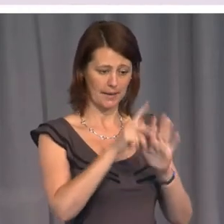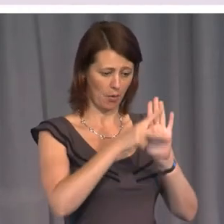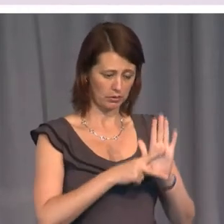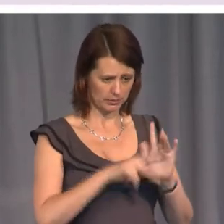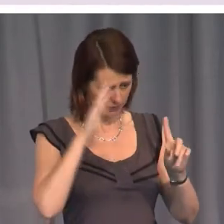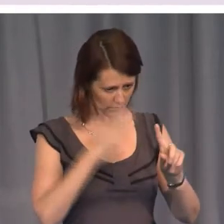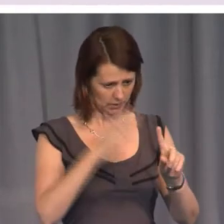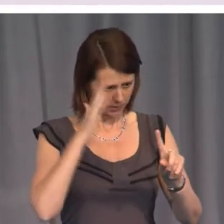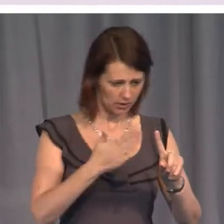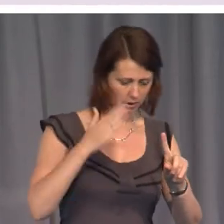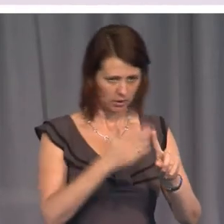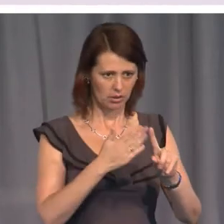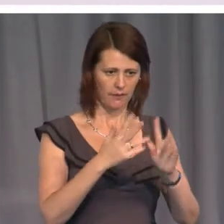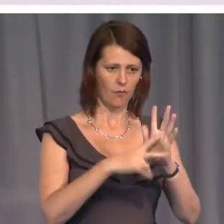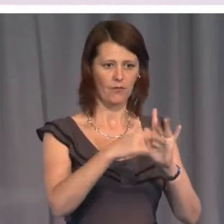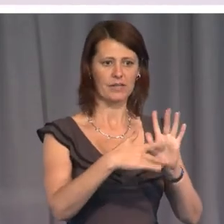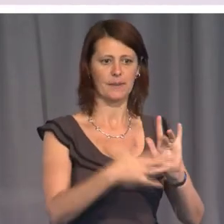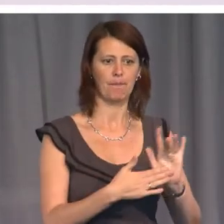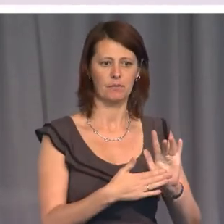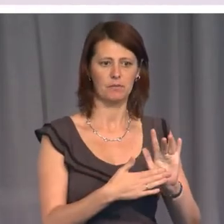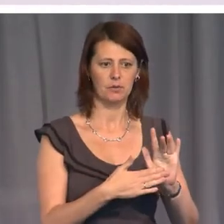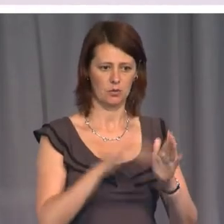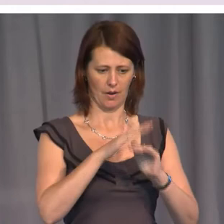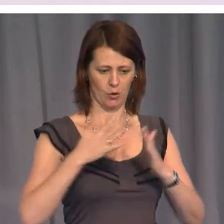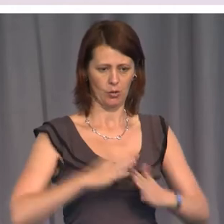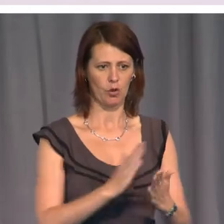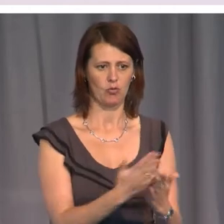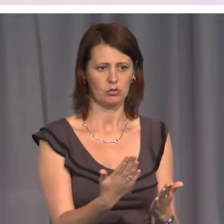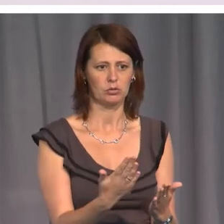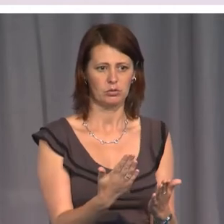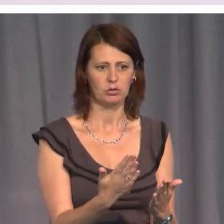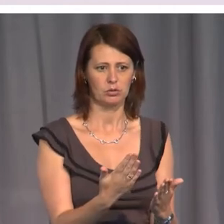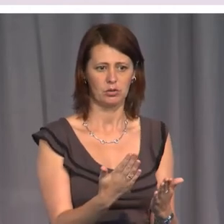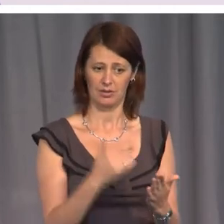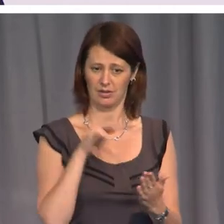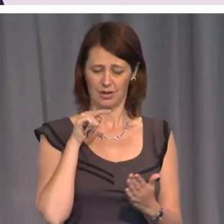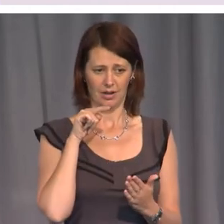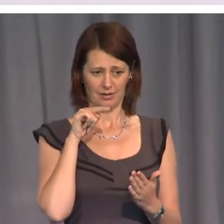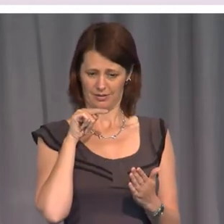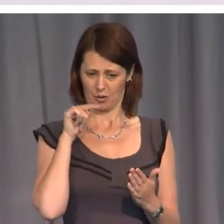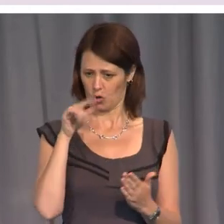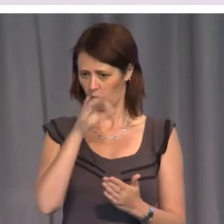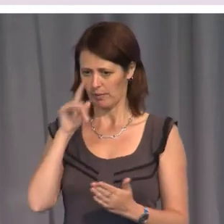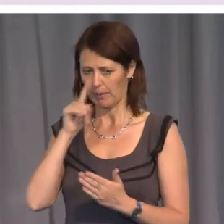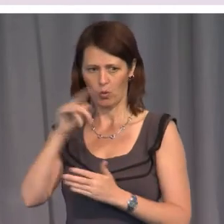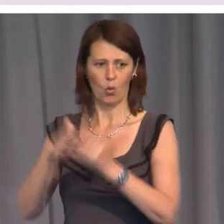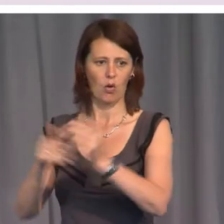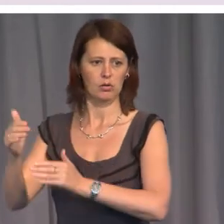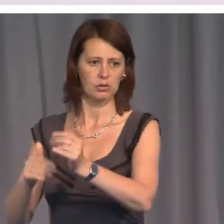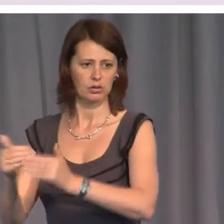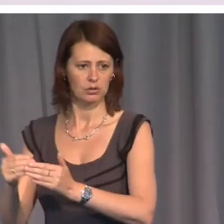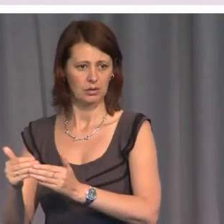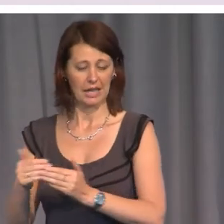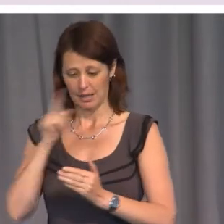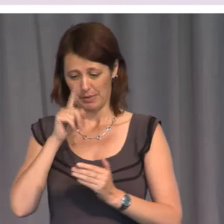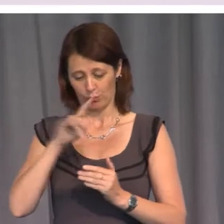targeting the victims of human rights abuses, those who have been persecuted, the people